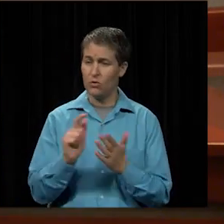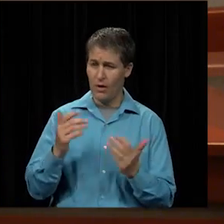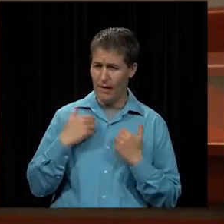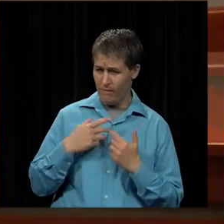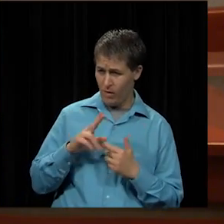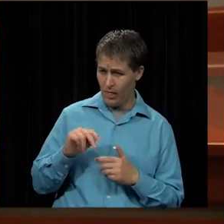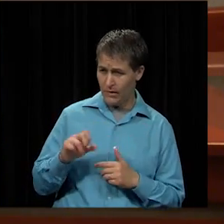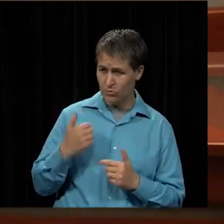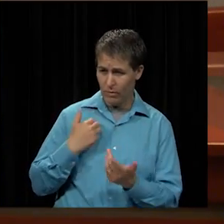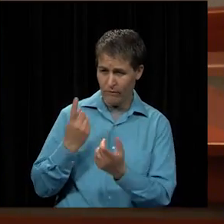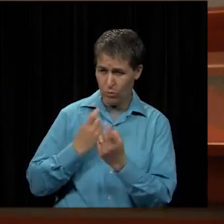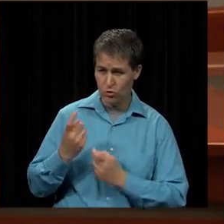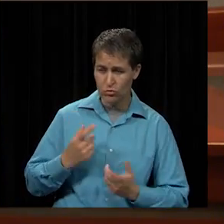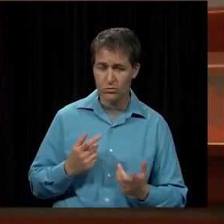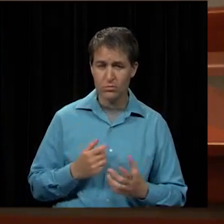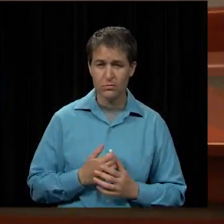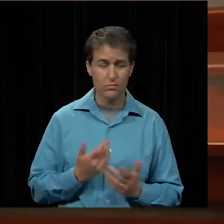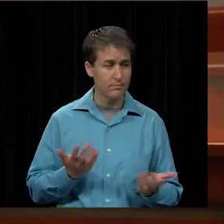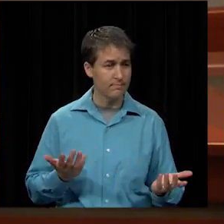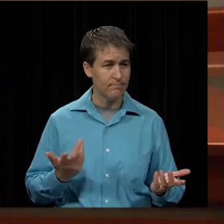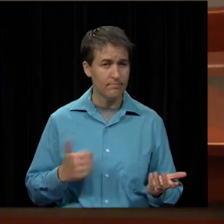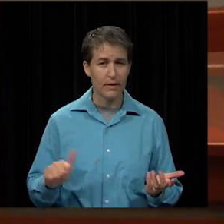questions. Questions?